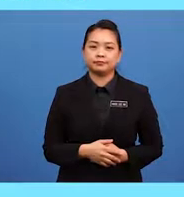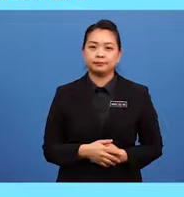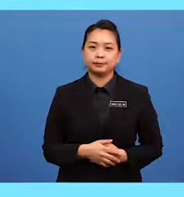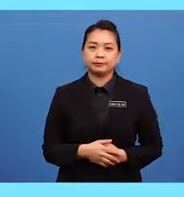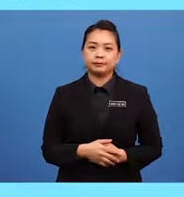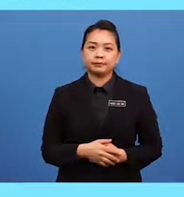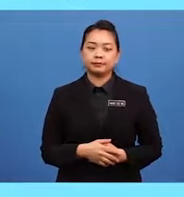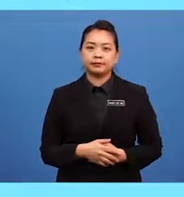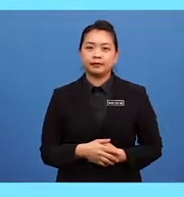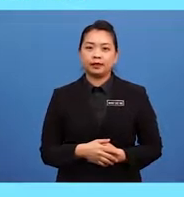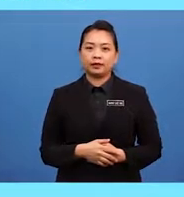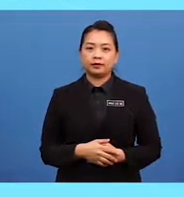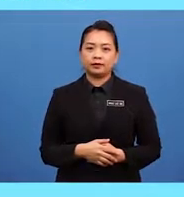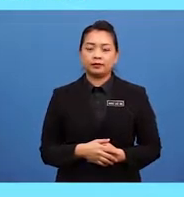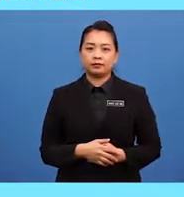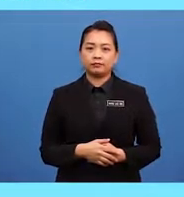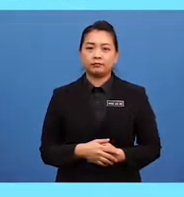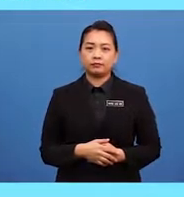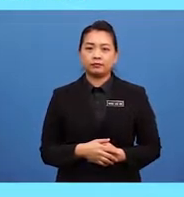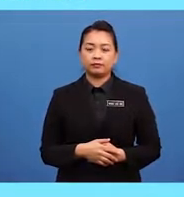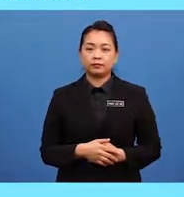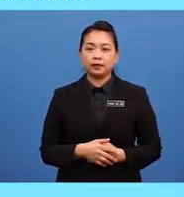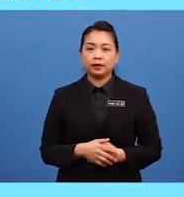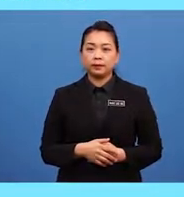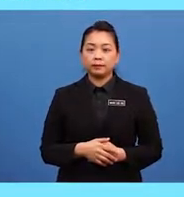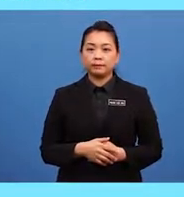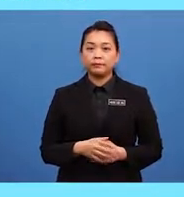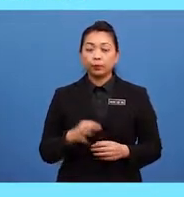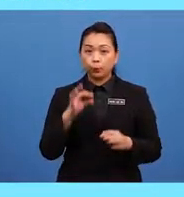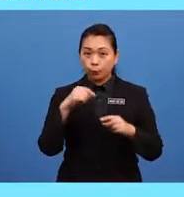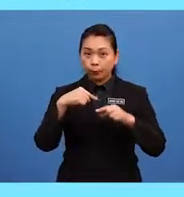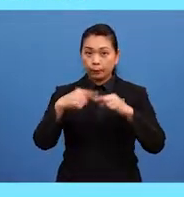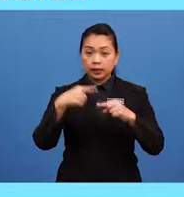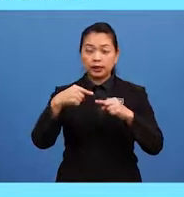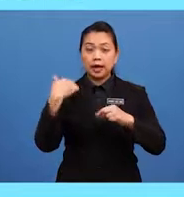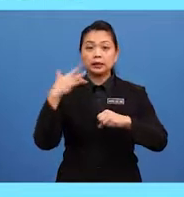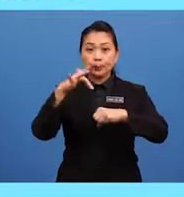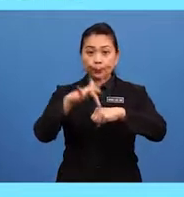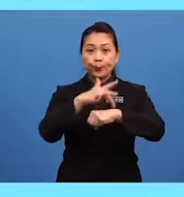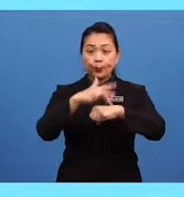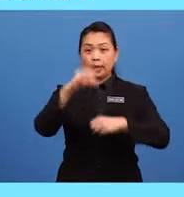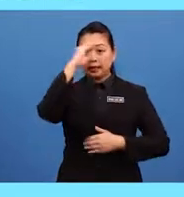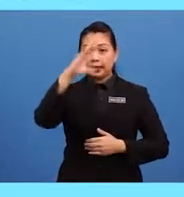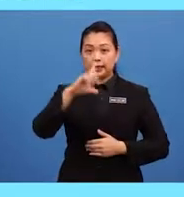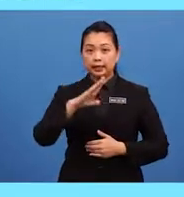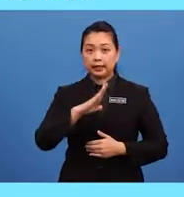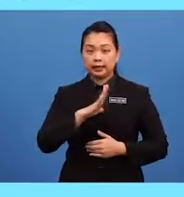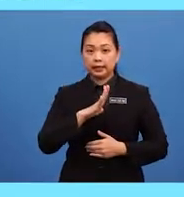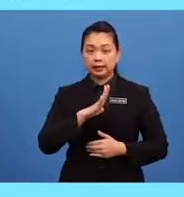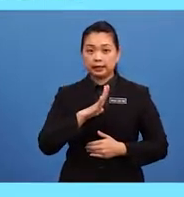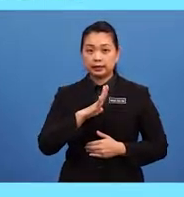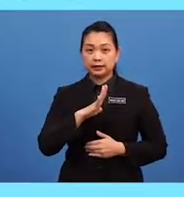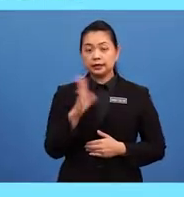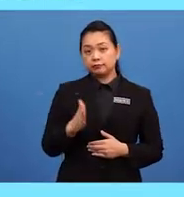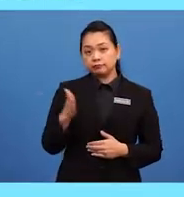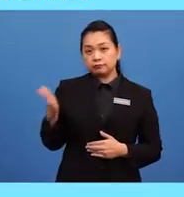used. However, when a bald guy and a guy with a hair are standing next to